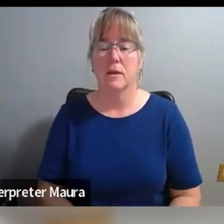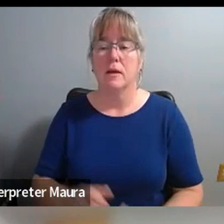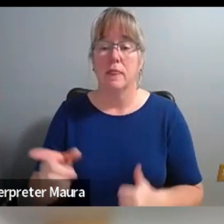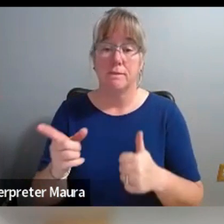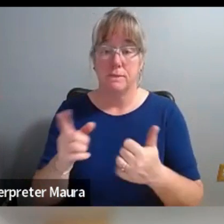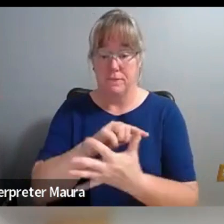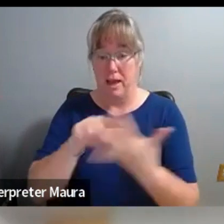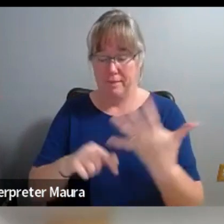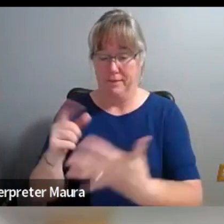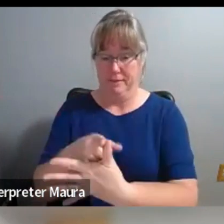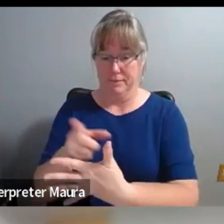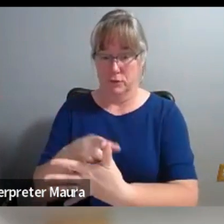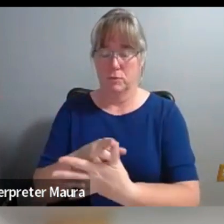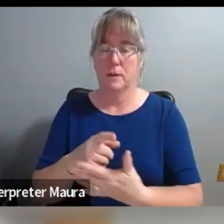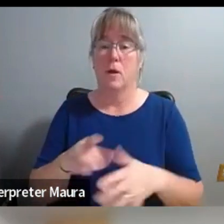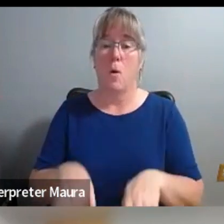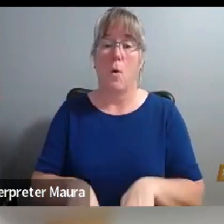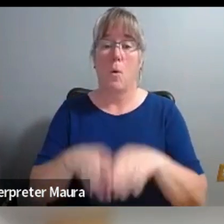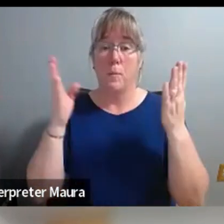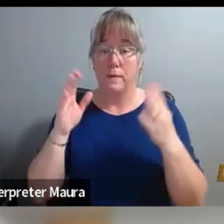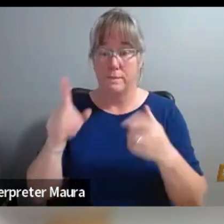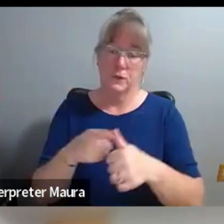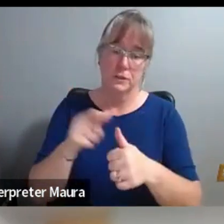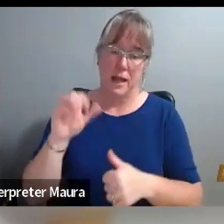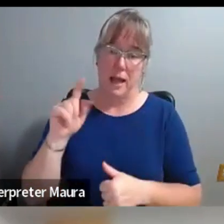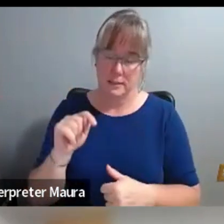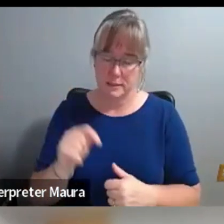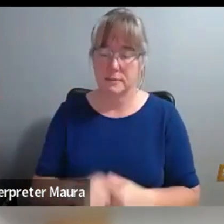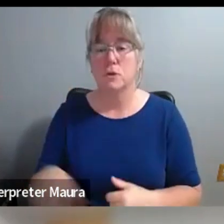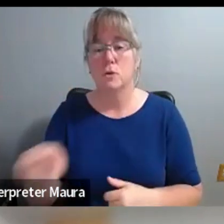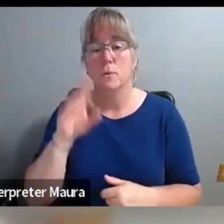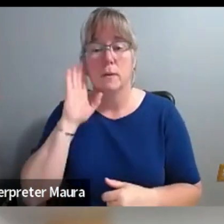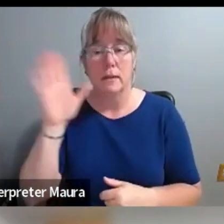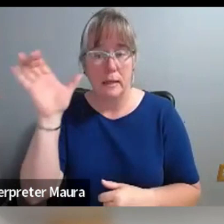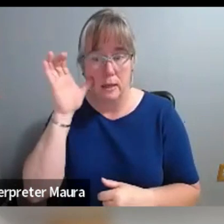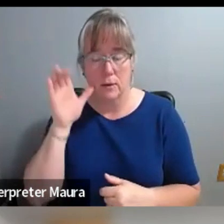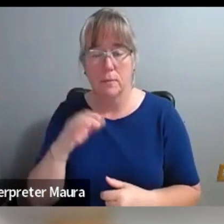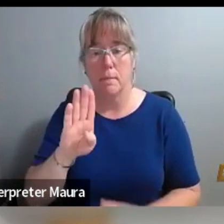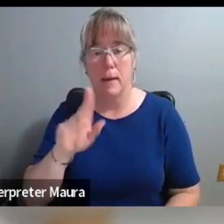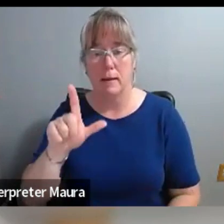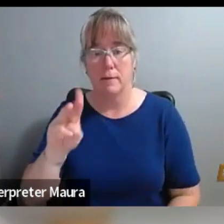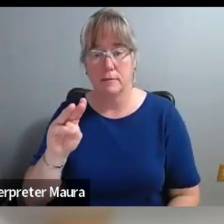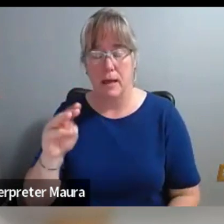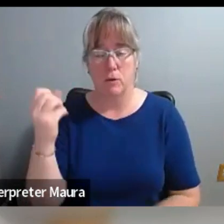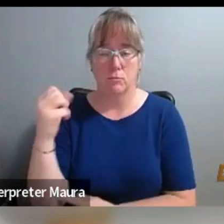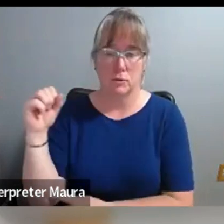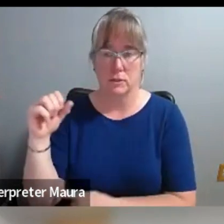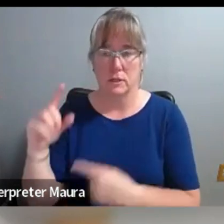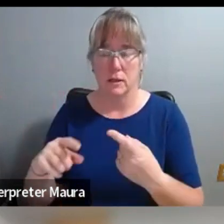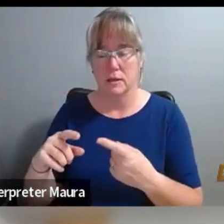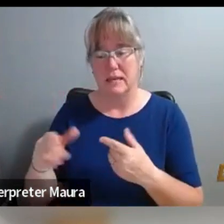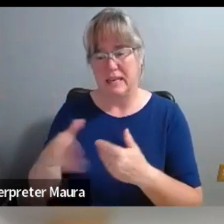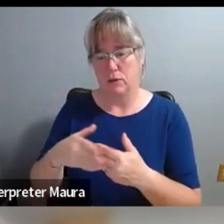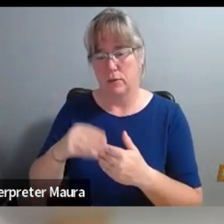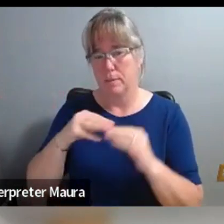episode, which lays out what we tried to do in this podcast. You'll hear Black Lives Matter protests about a block away from the museum,